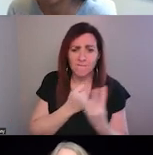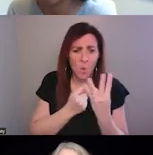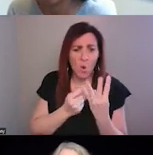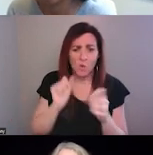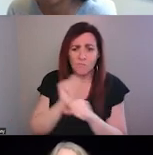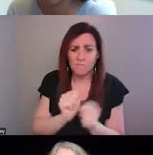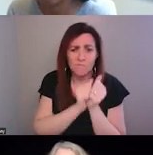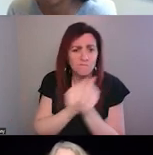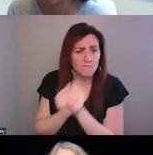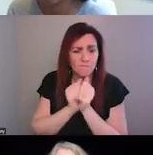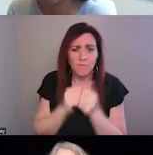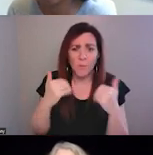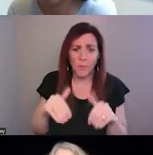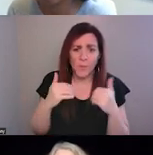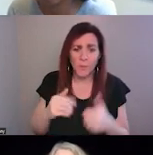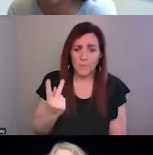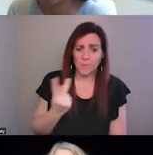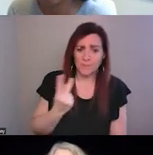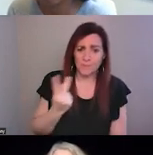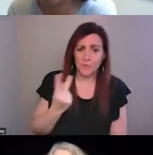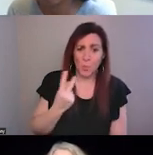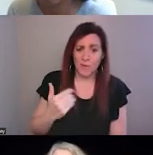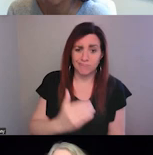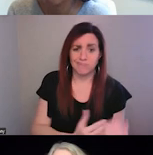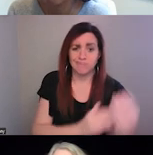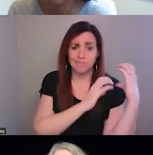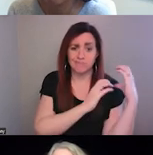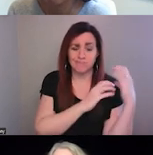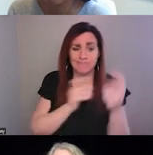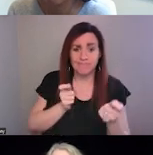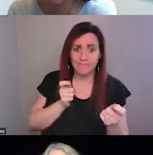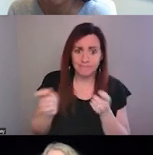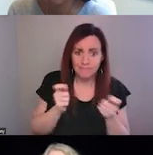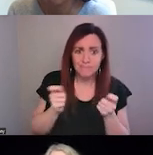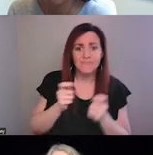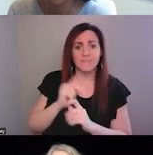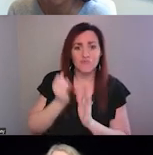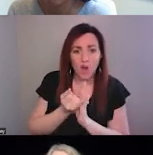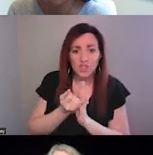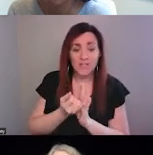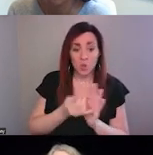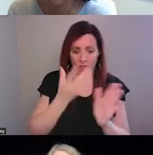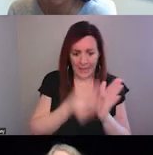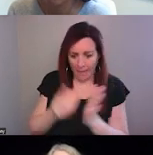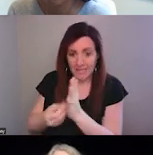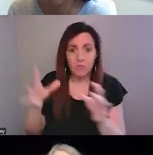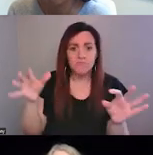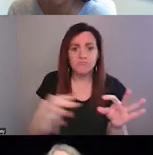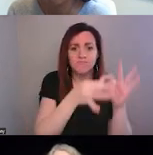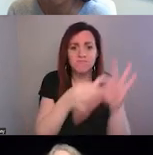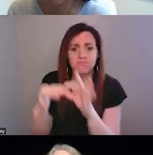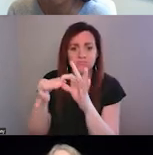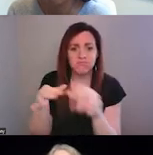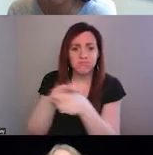me. And we are charged with managing the projects to fill the gaps. And it